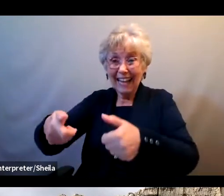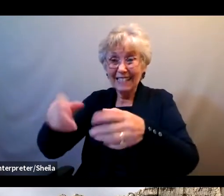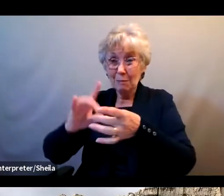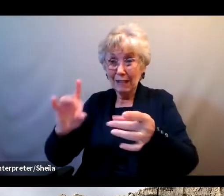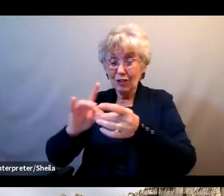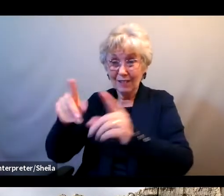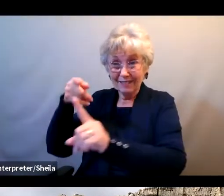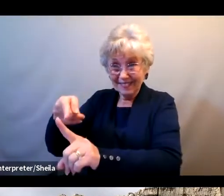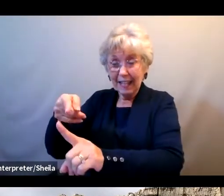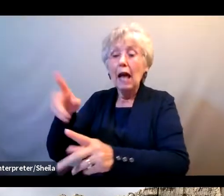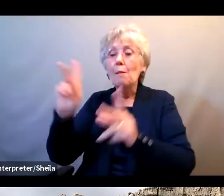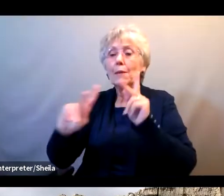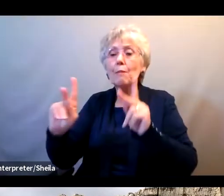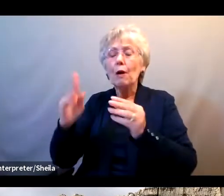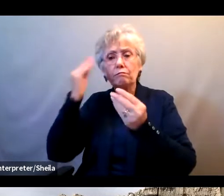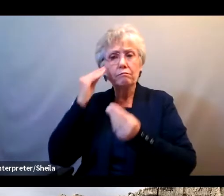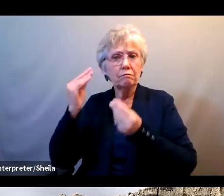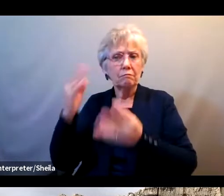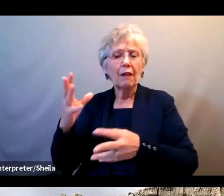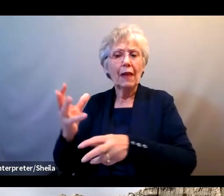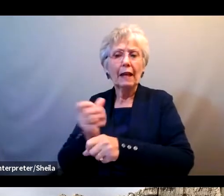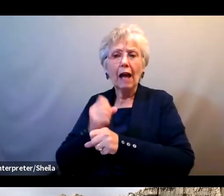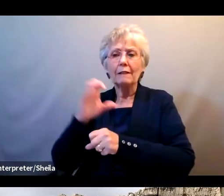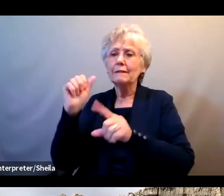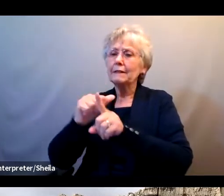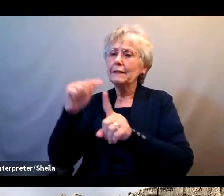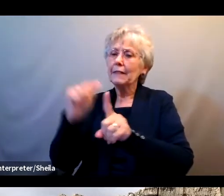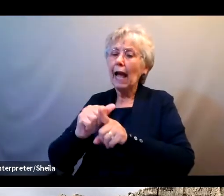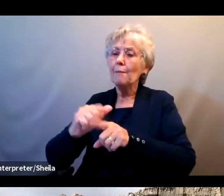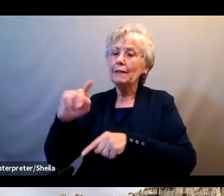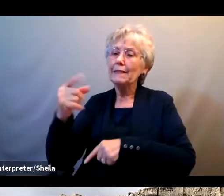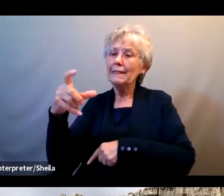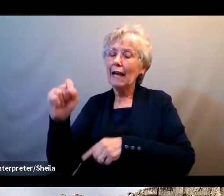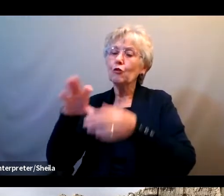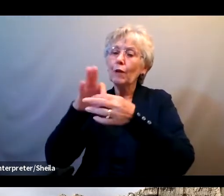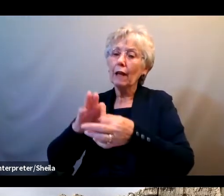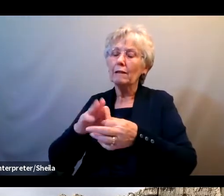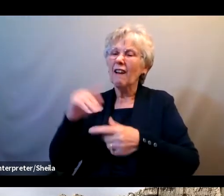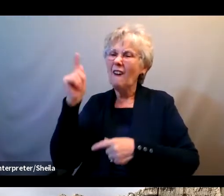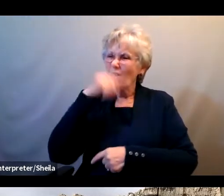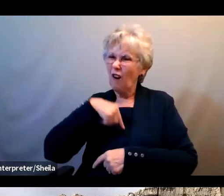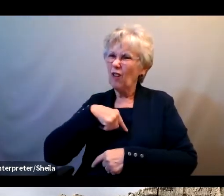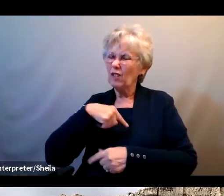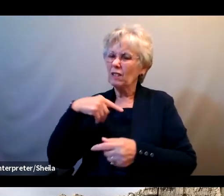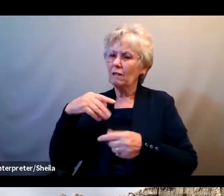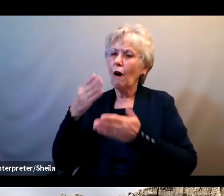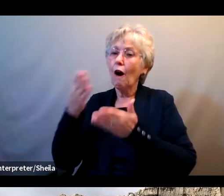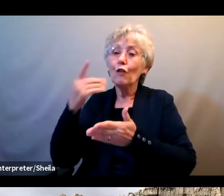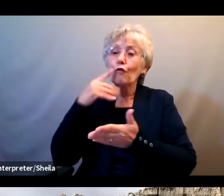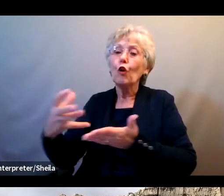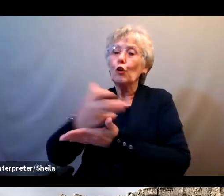people reported receiving scam text messages related to bogus offers to earn income, like Nick had mentioned,